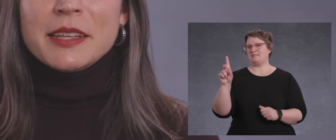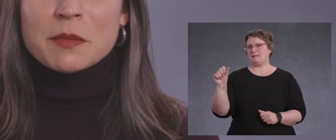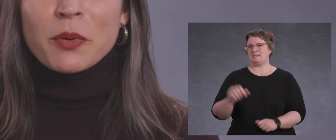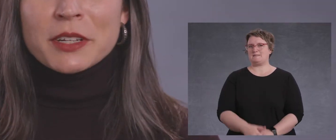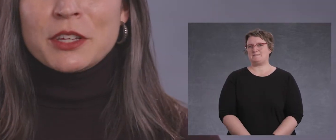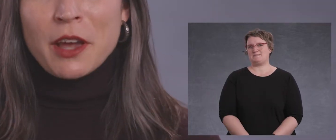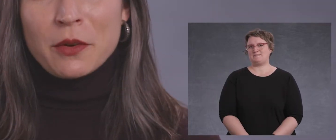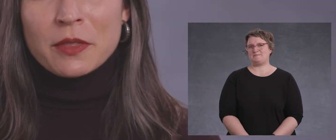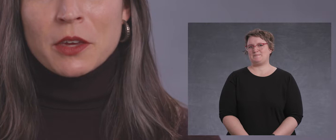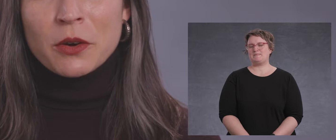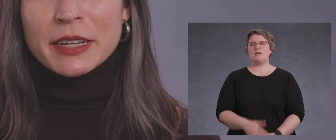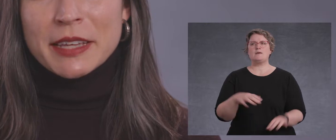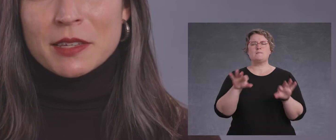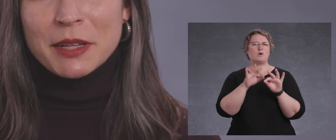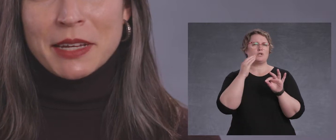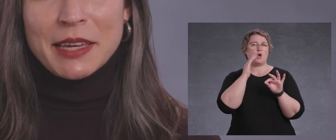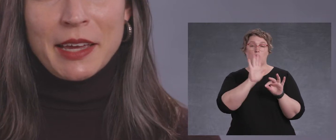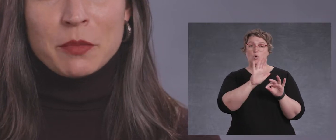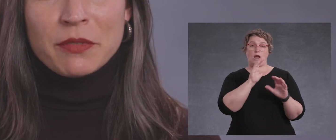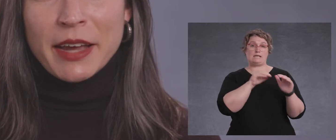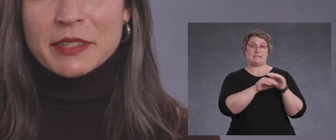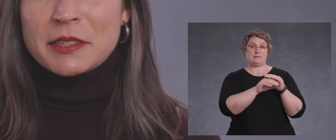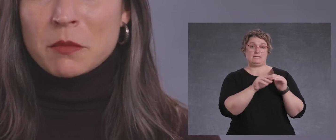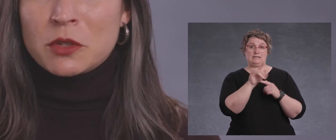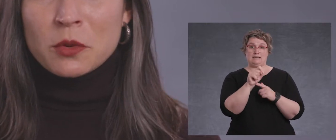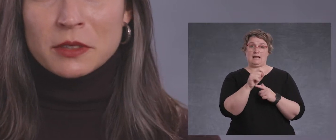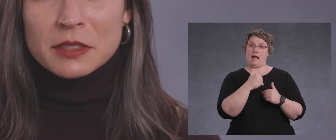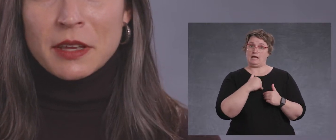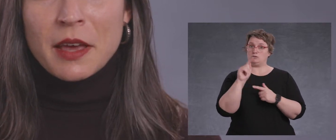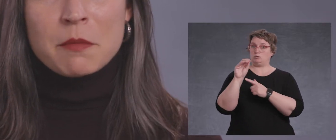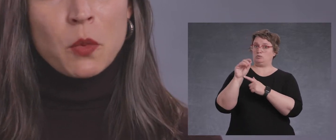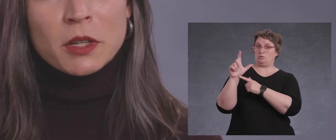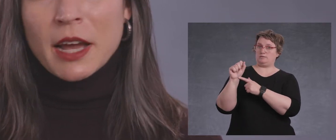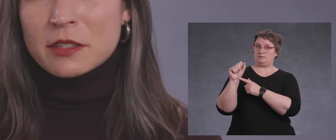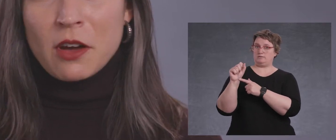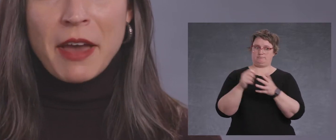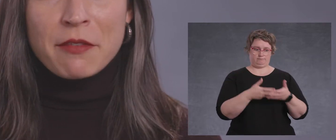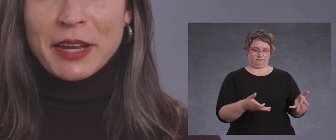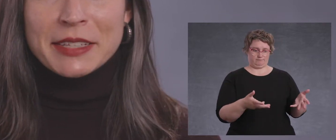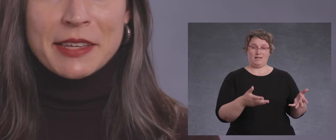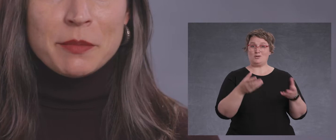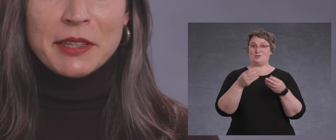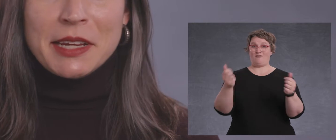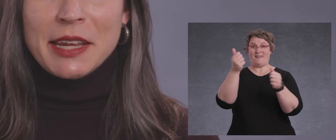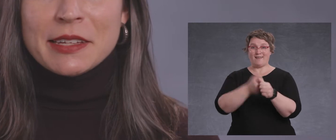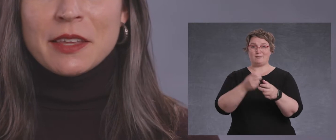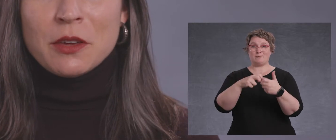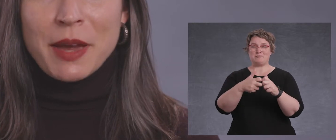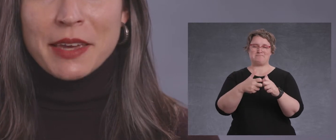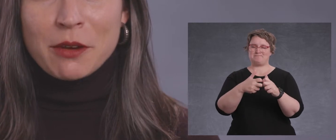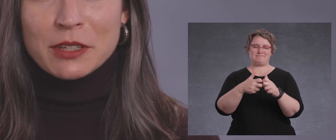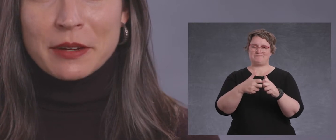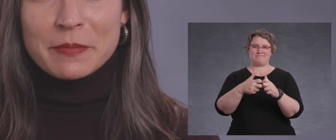It's important to know that your accessibility kit provides some tools but will not solve every accessibility need